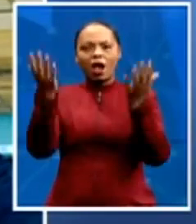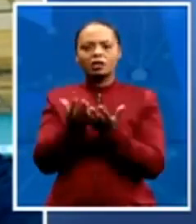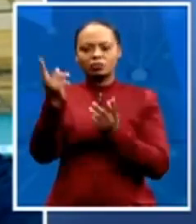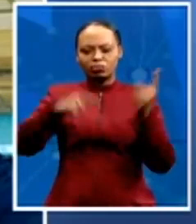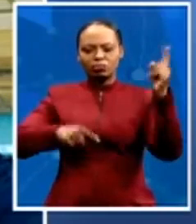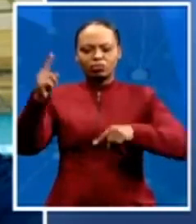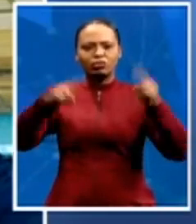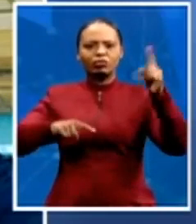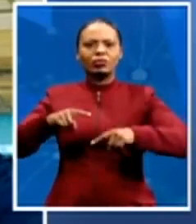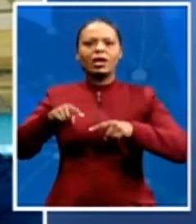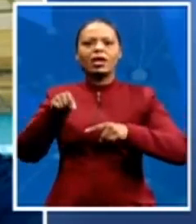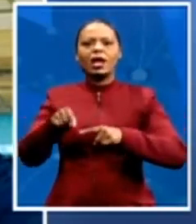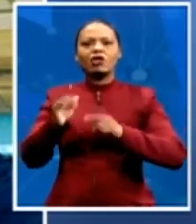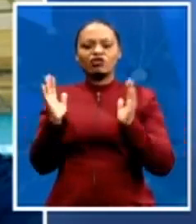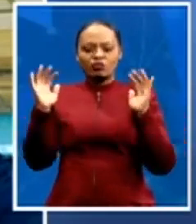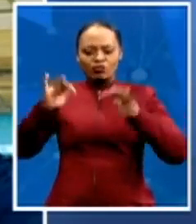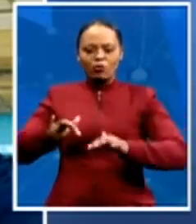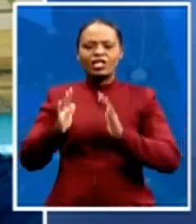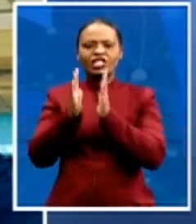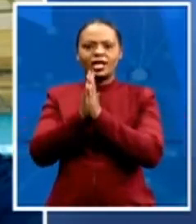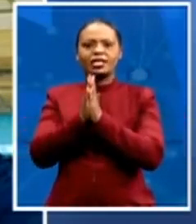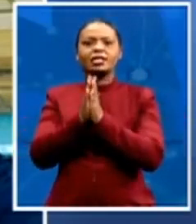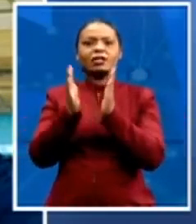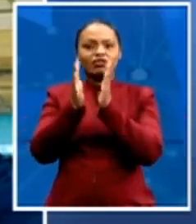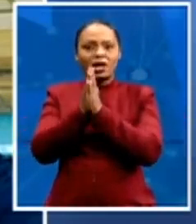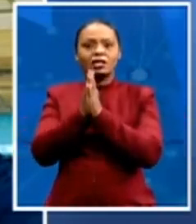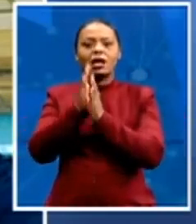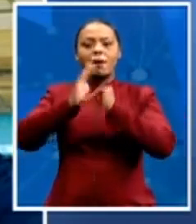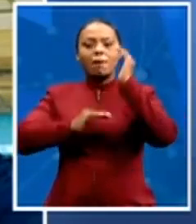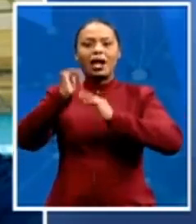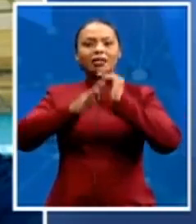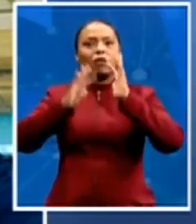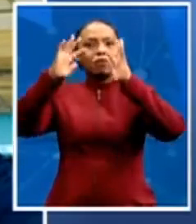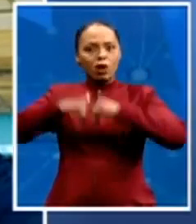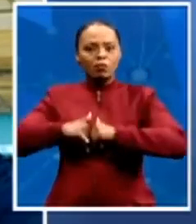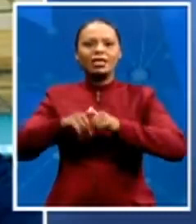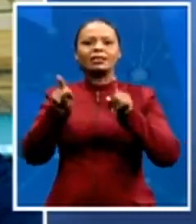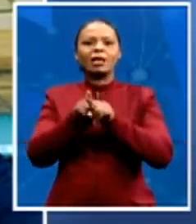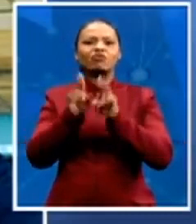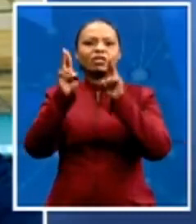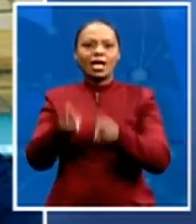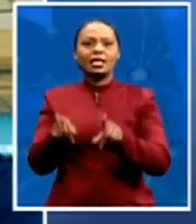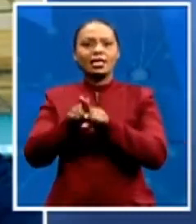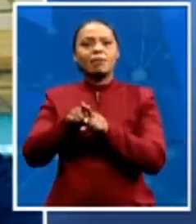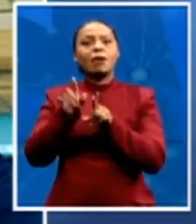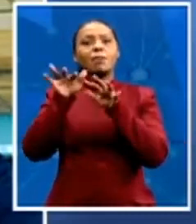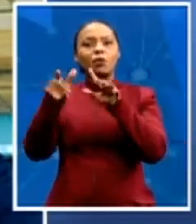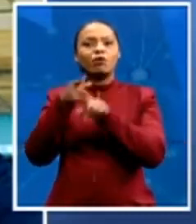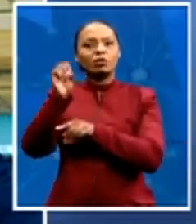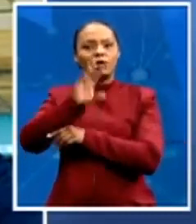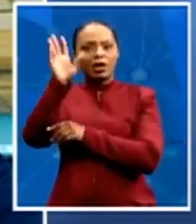building collapsed. And South Africans were also caught in that tragedy, and 84